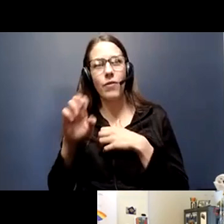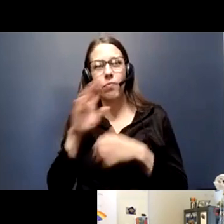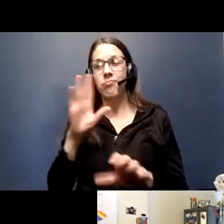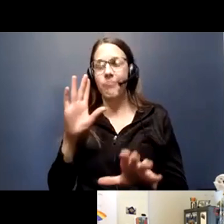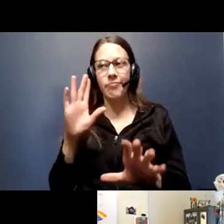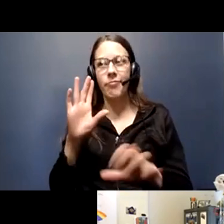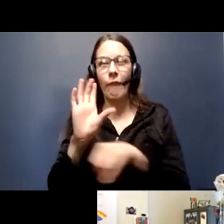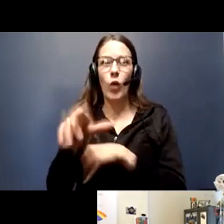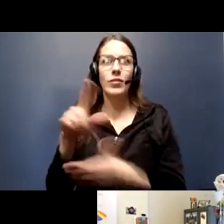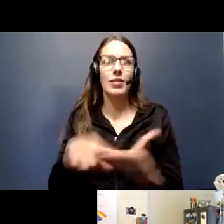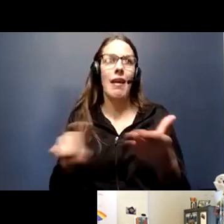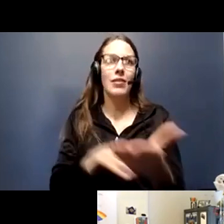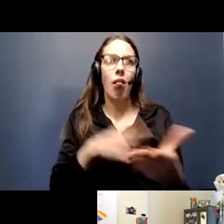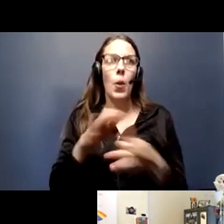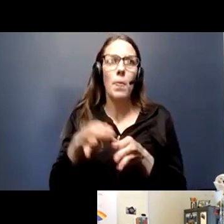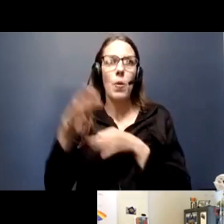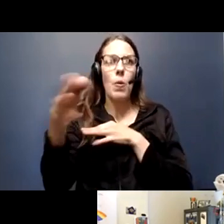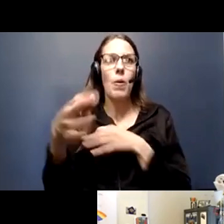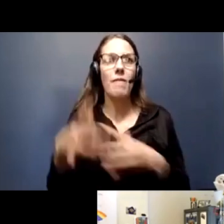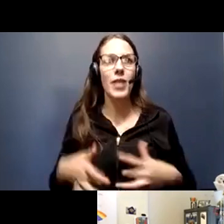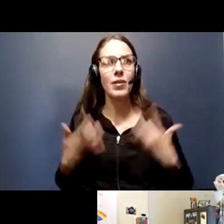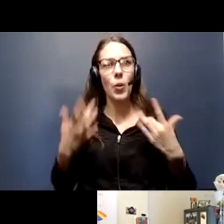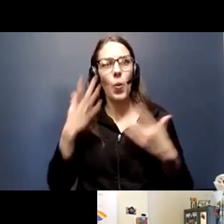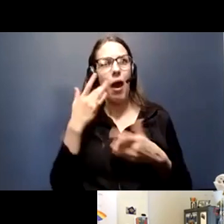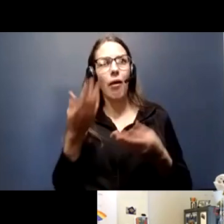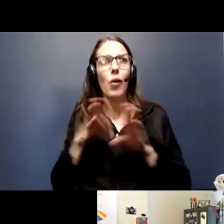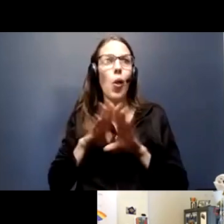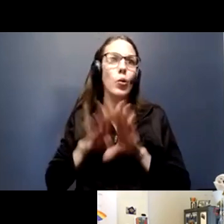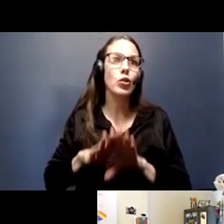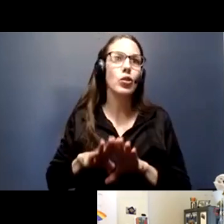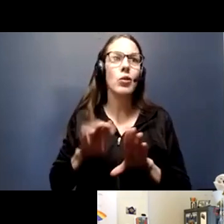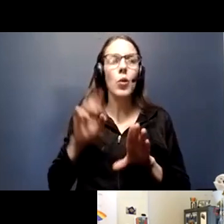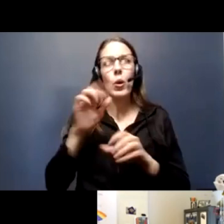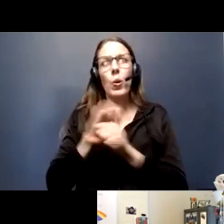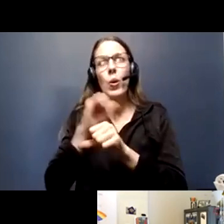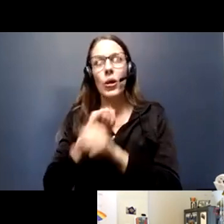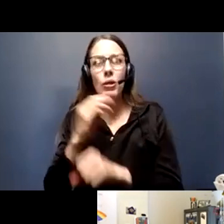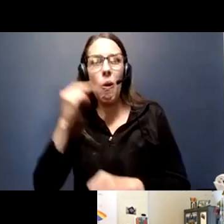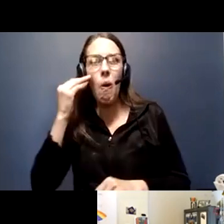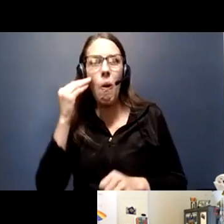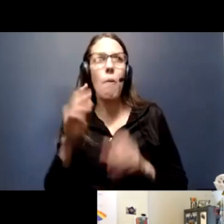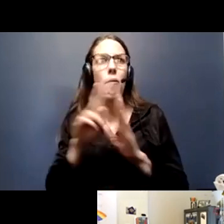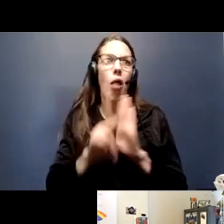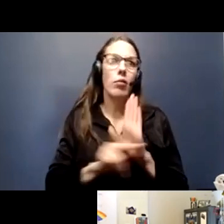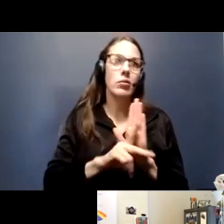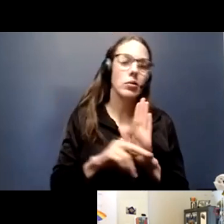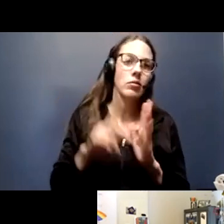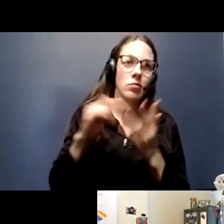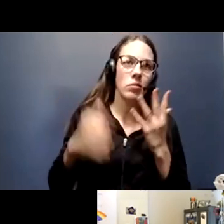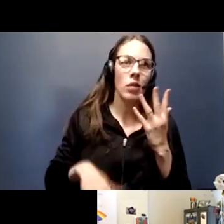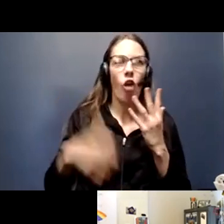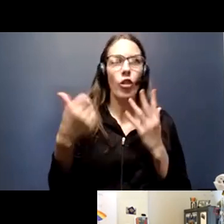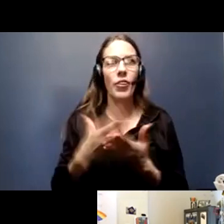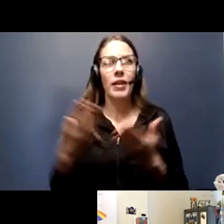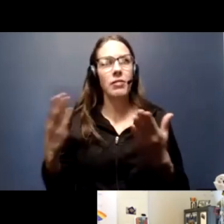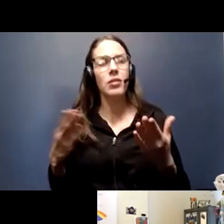cancel or postpone these events due to temporary closures, work at home policies, and other factors.